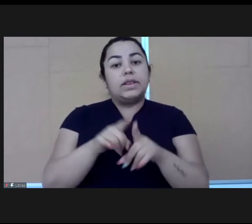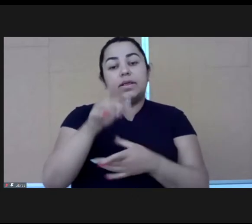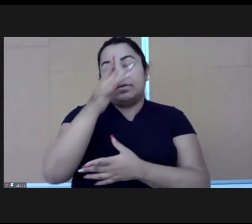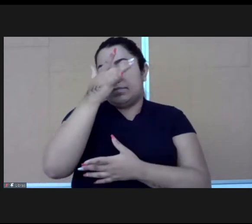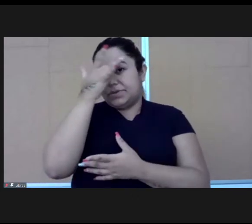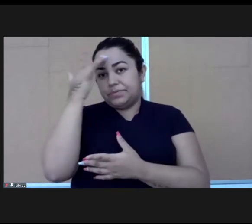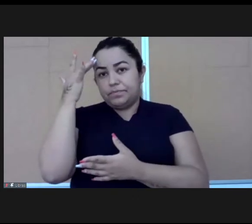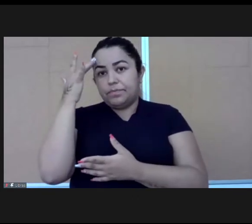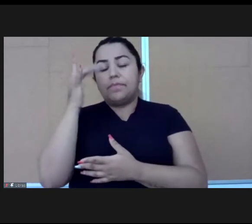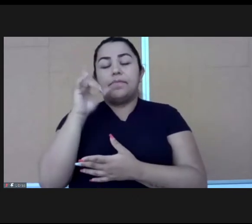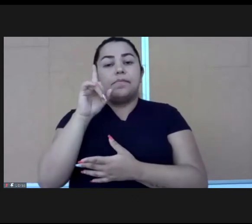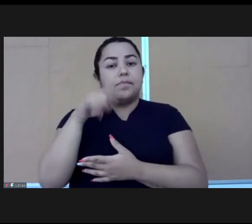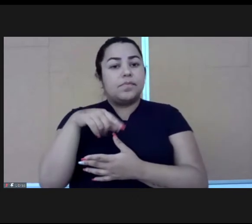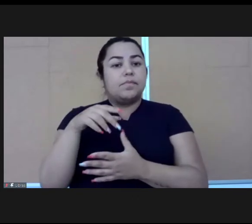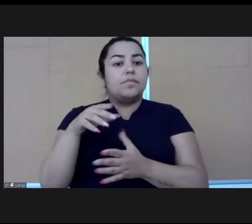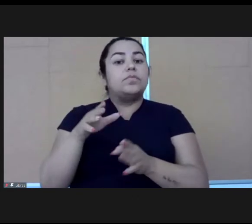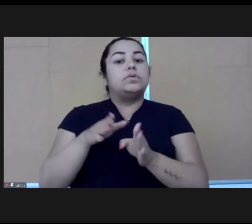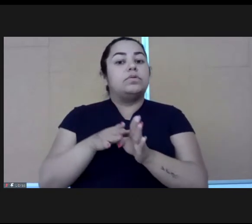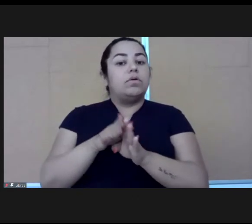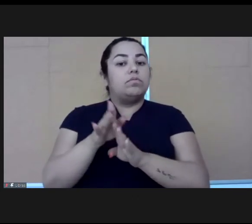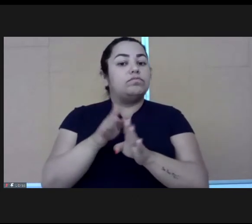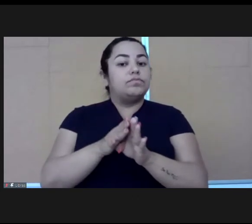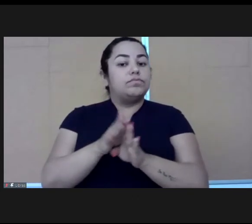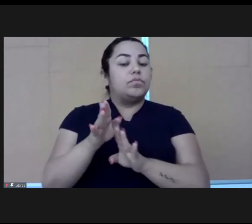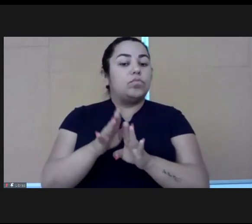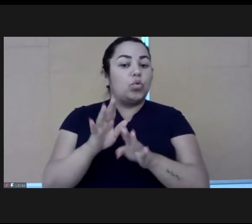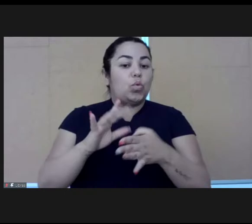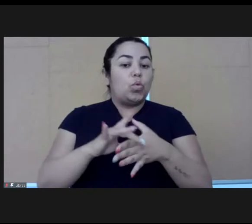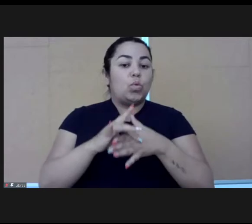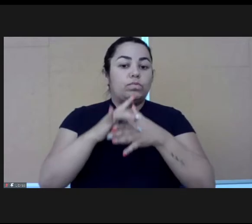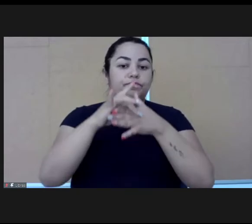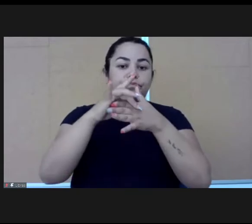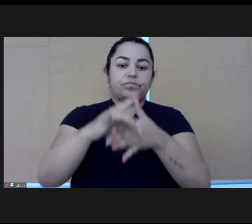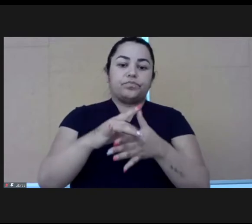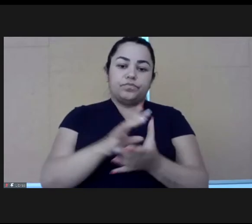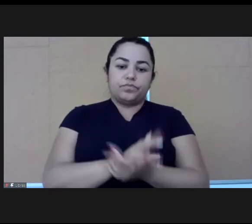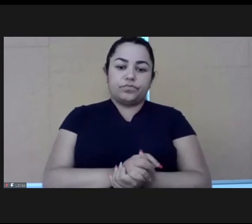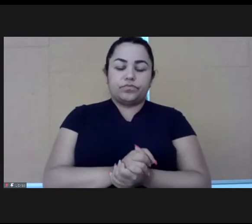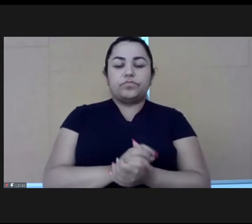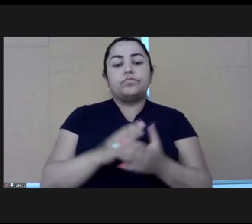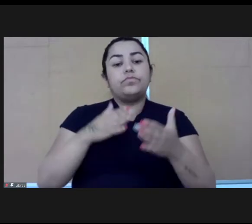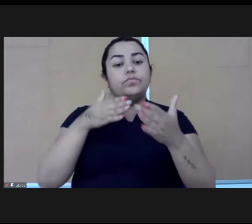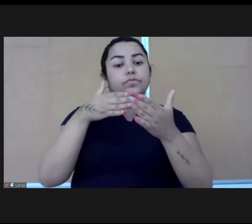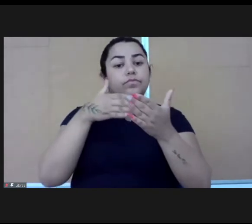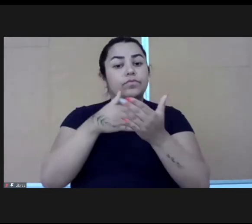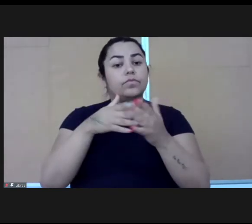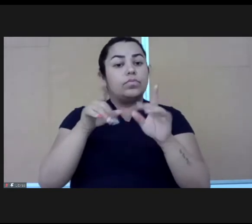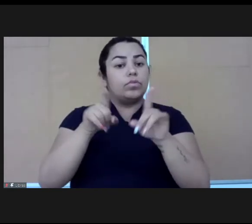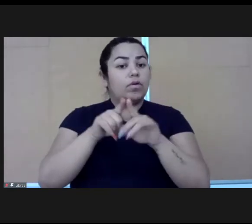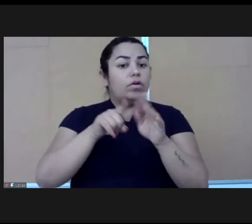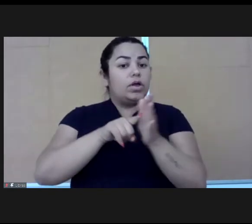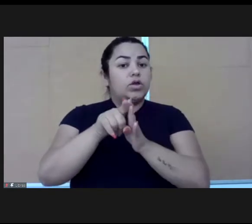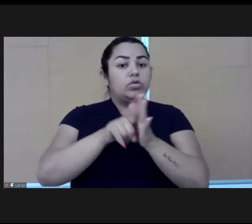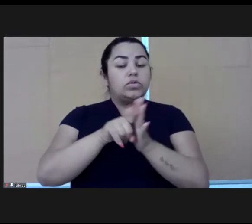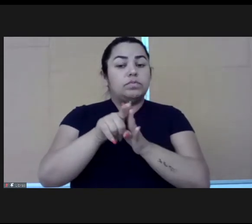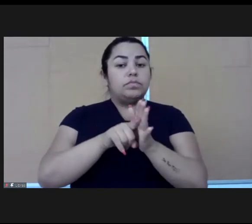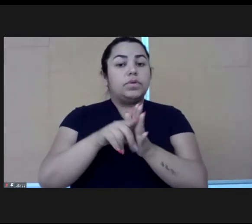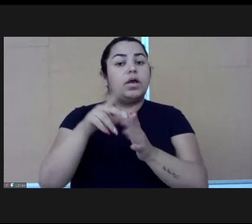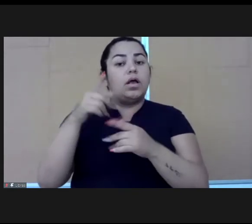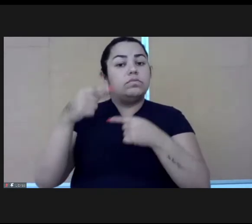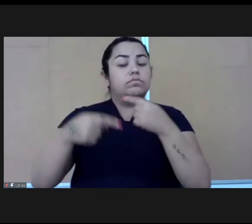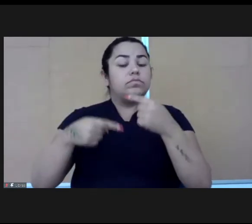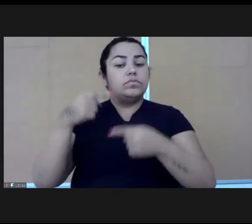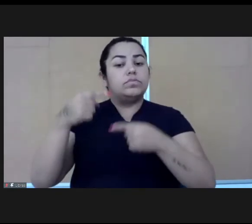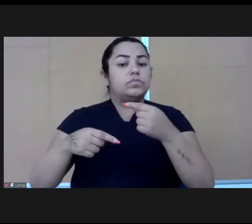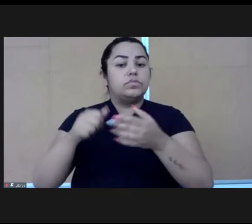These boundaries help us to navigate the different programs, the different policies, the different agendas that are in public